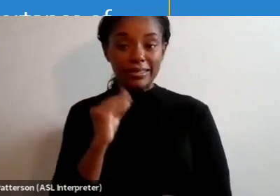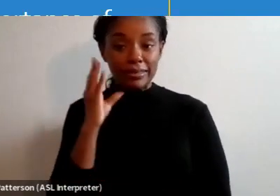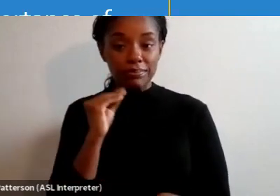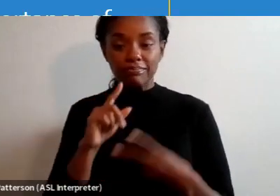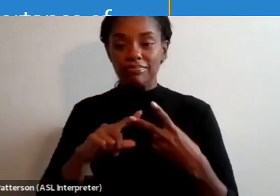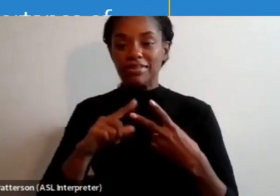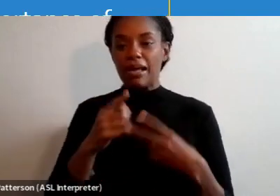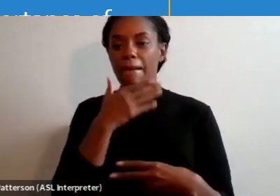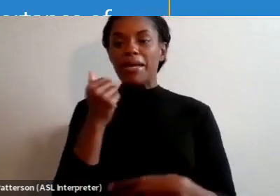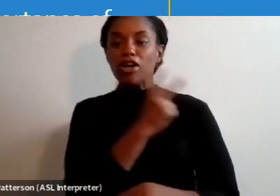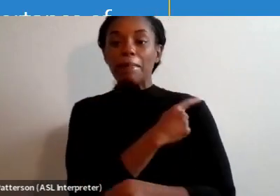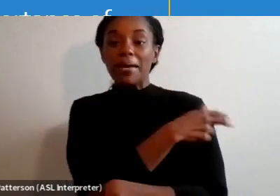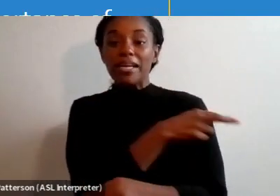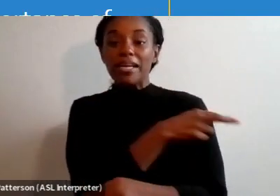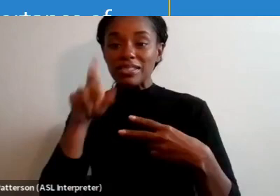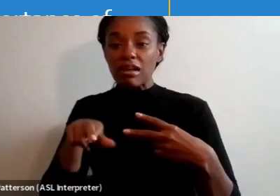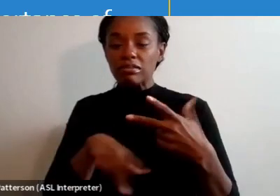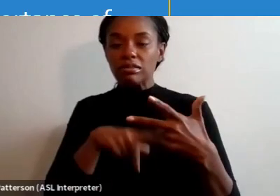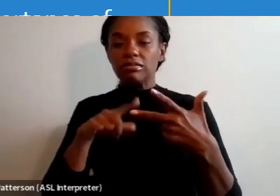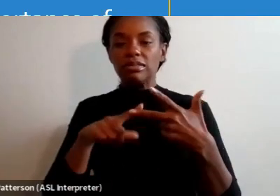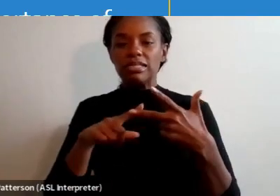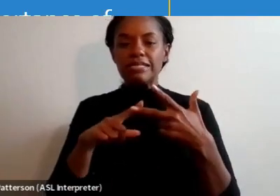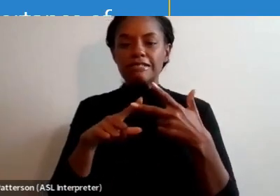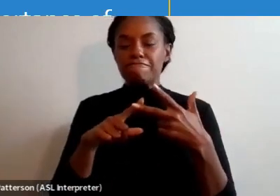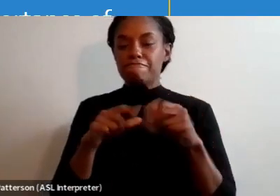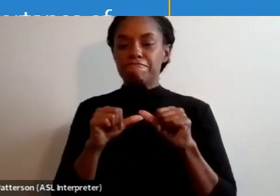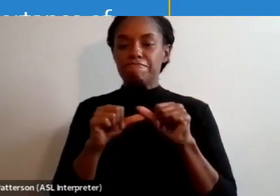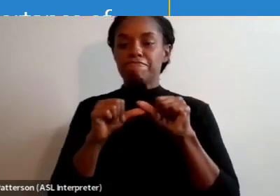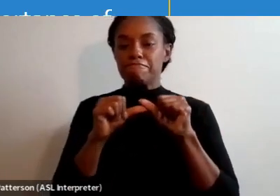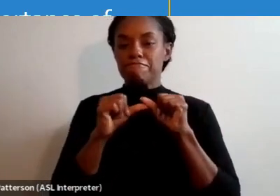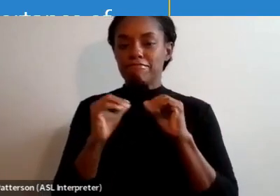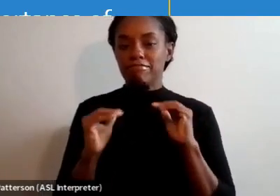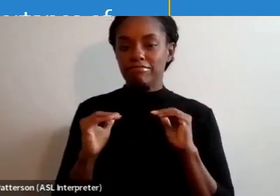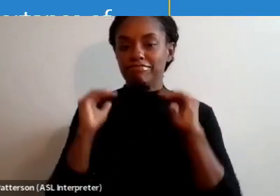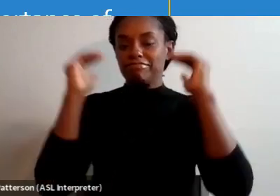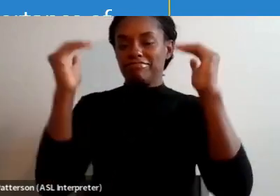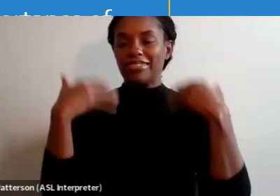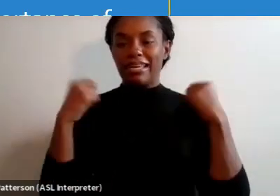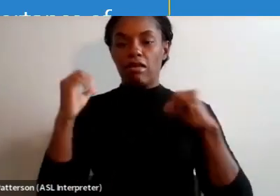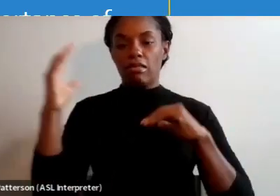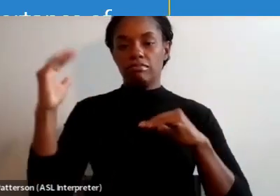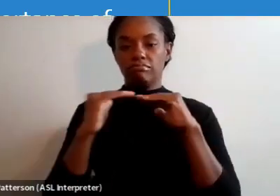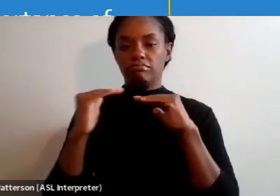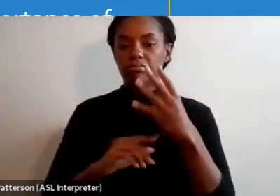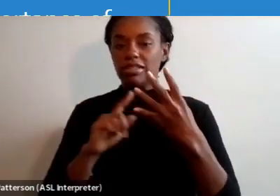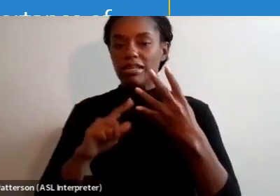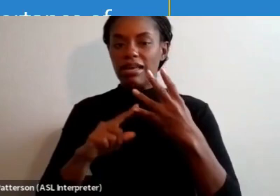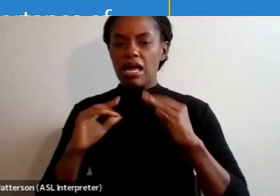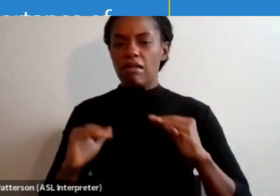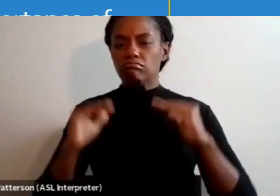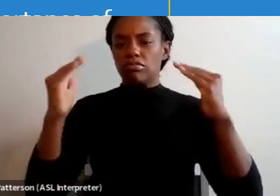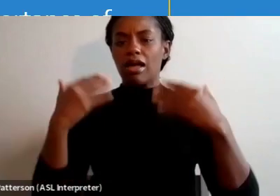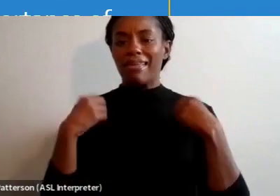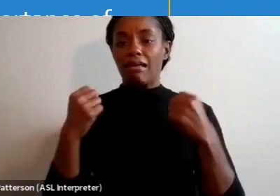patient outcomes, sustainable advances in health equity, and an elevation of the healthcare interpreting profession